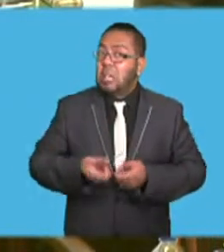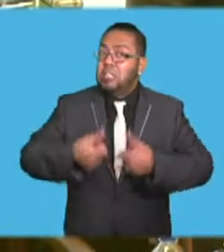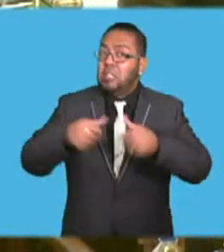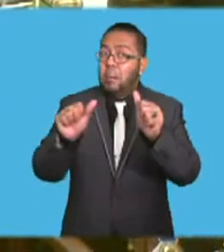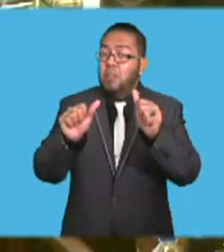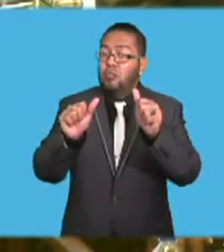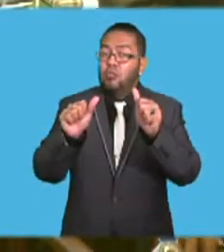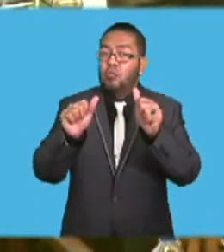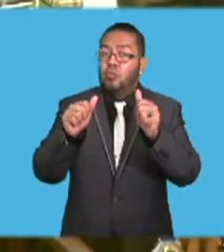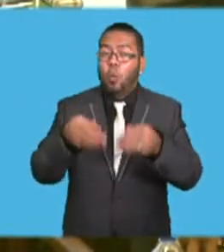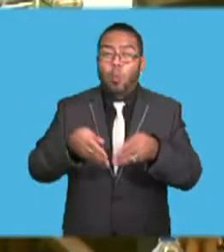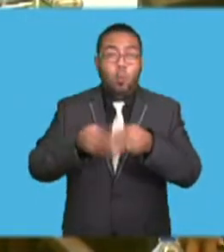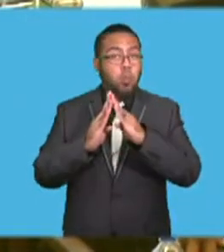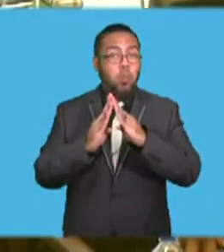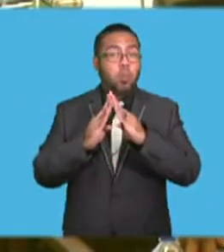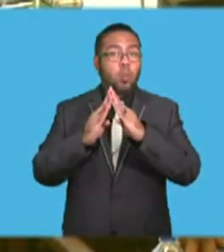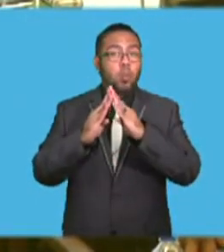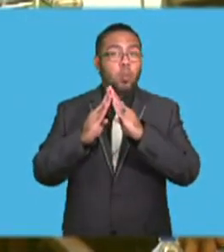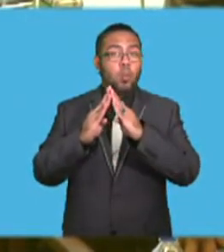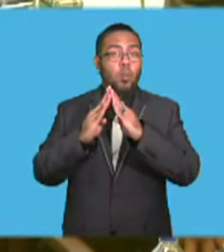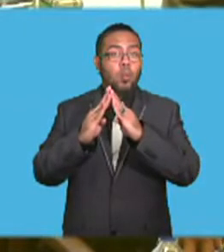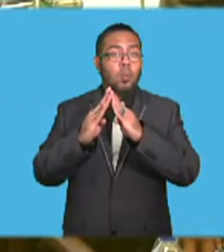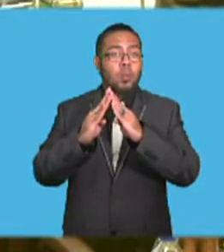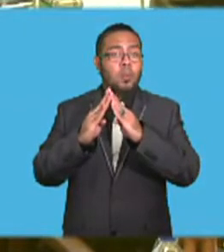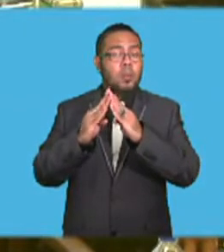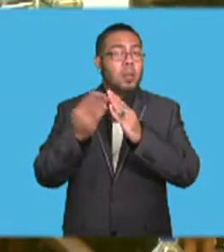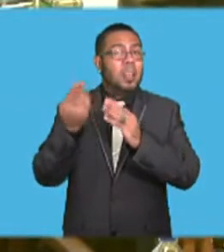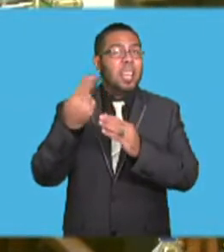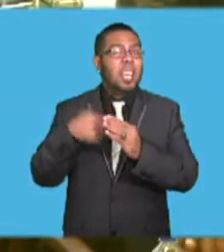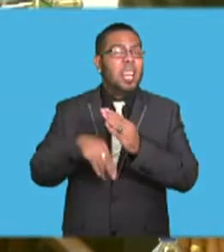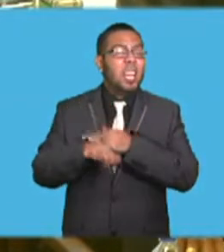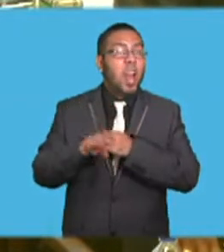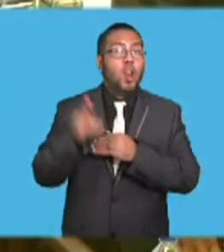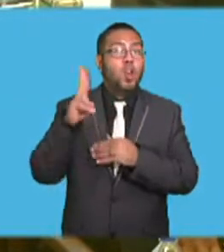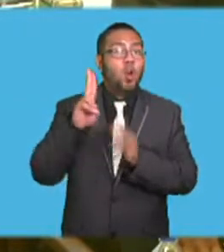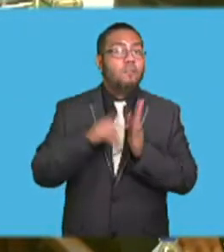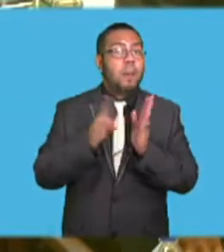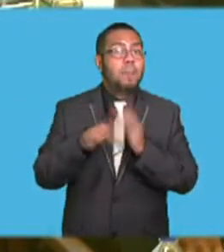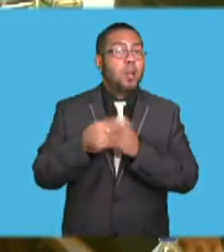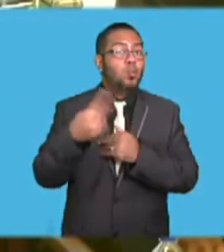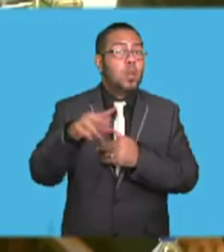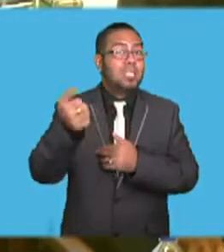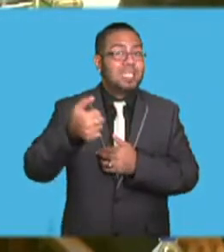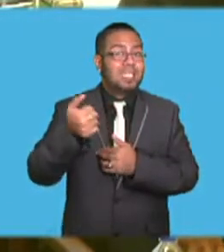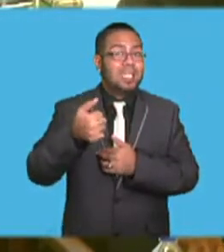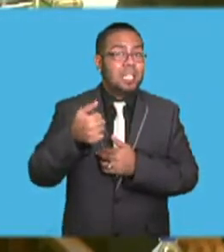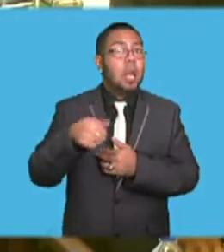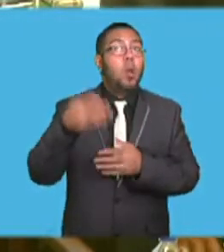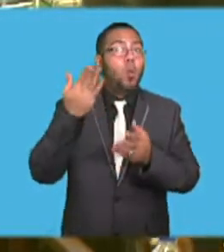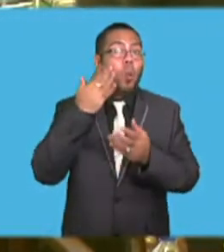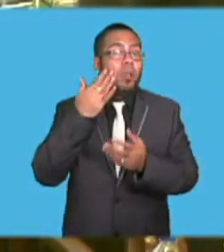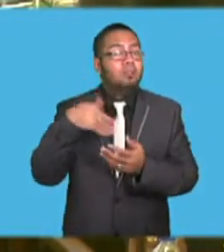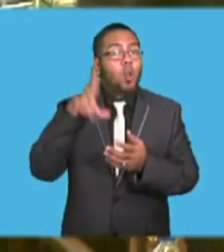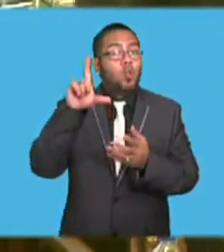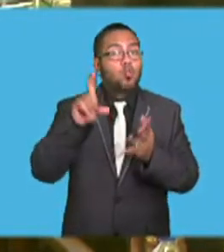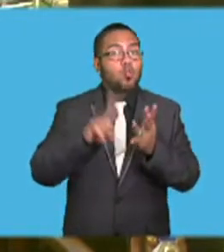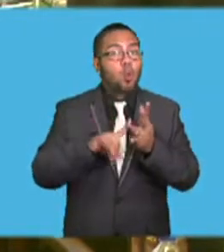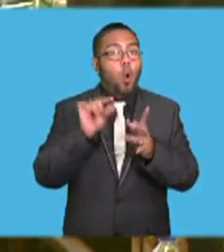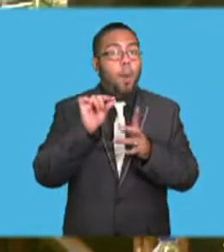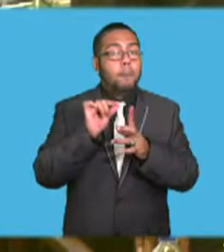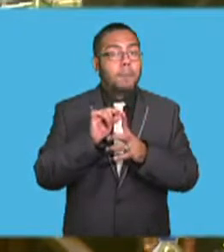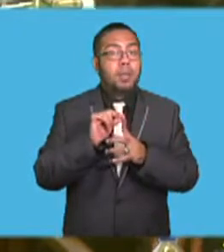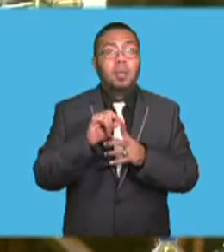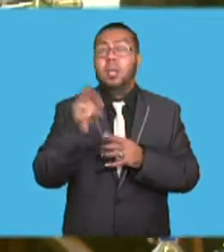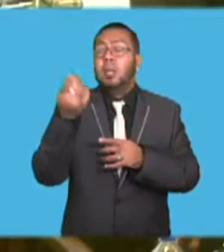in November 2016 during COP22. And the two global